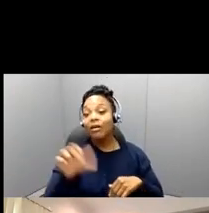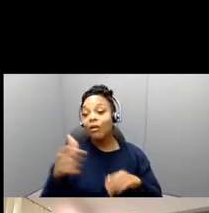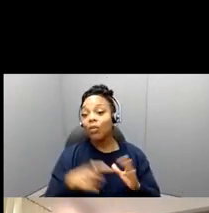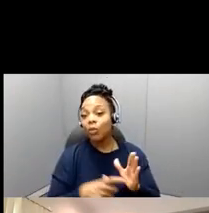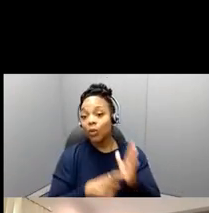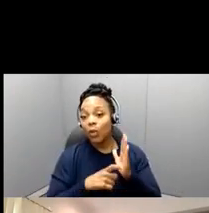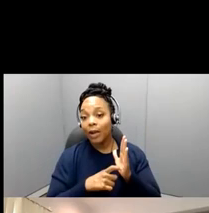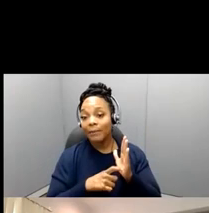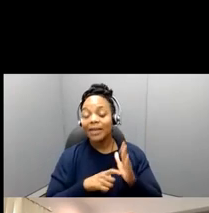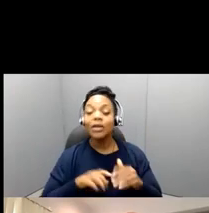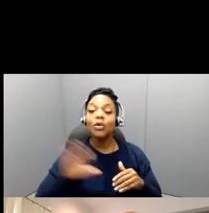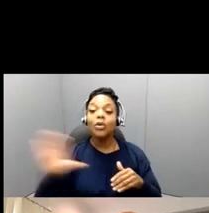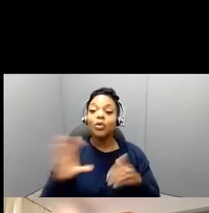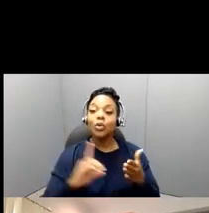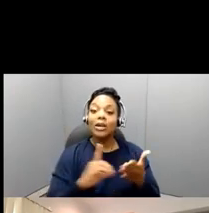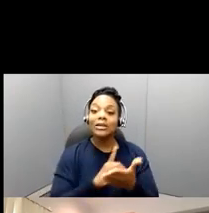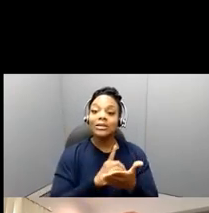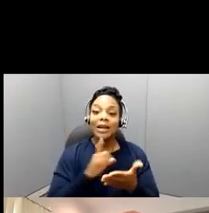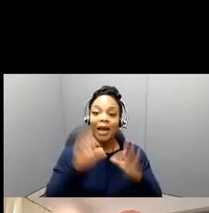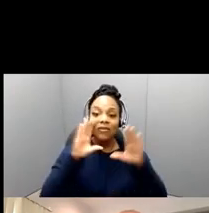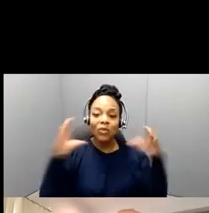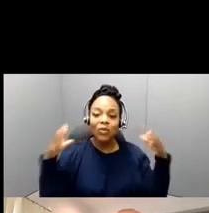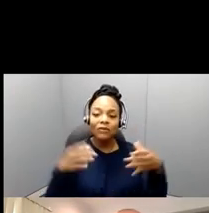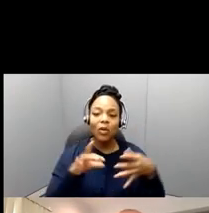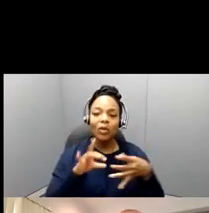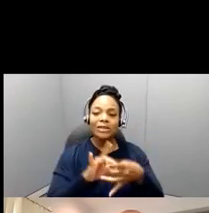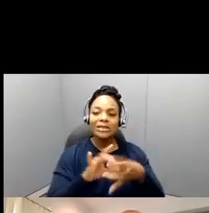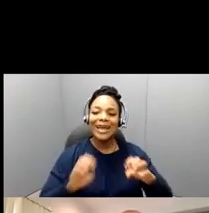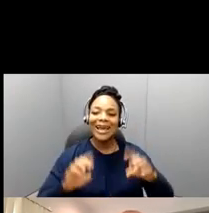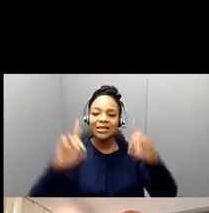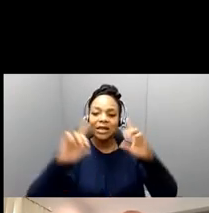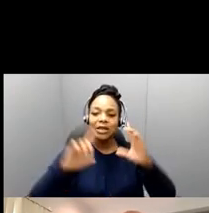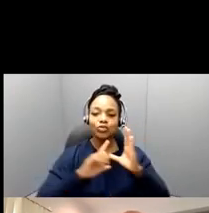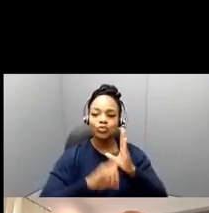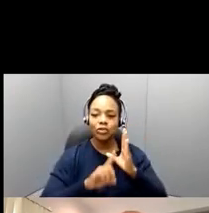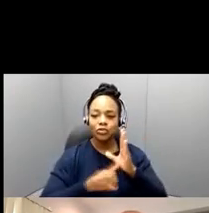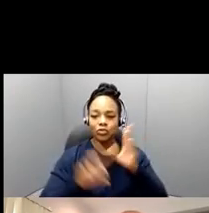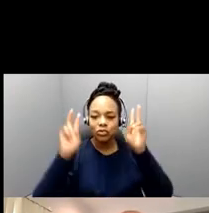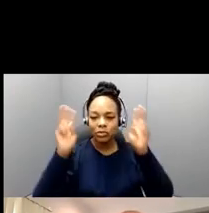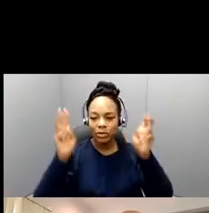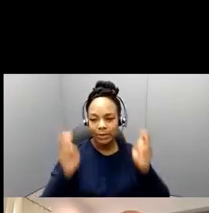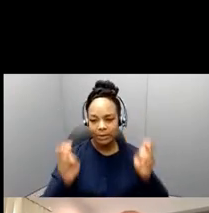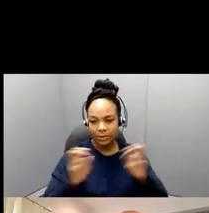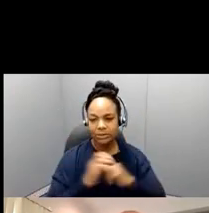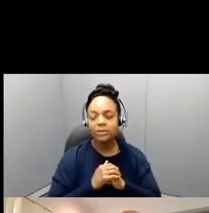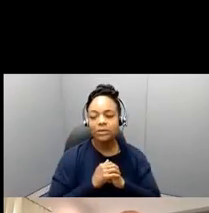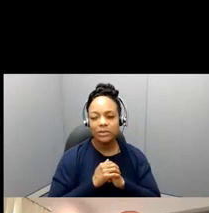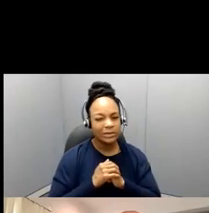on an education research topic. That is key.